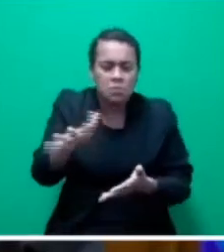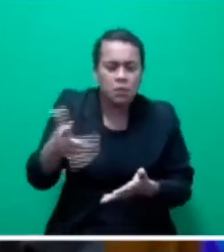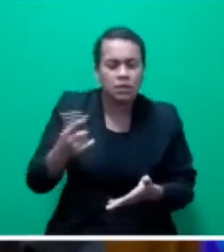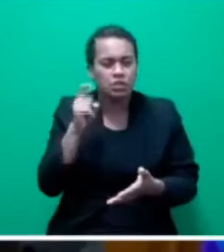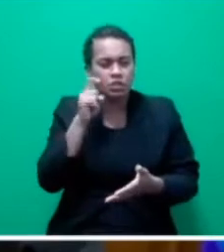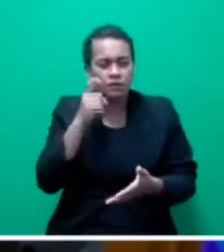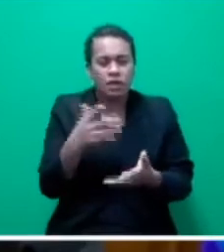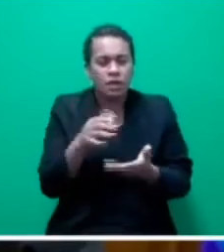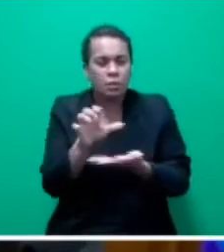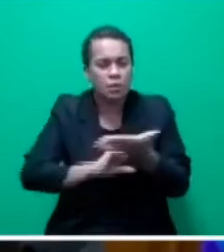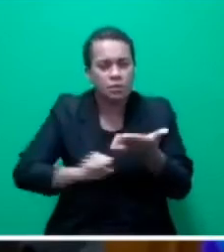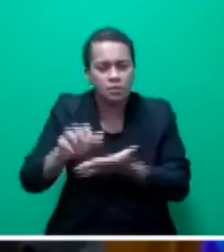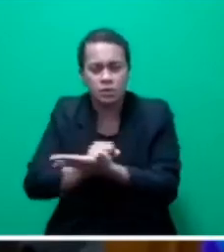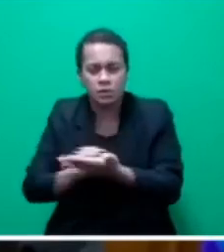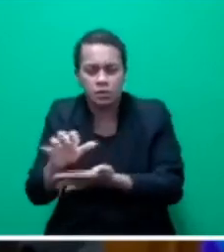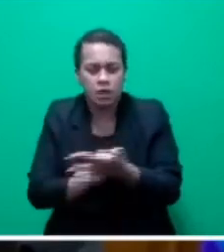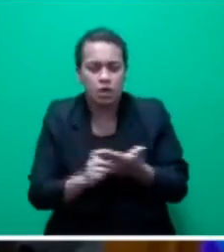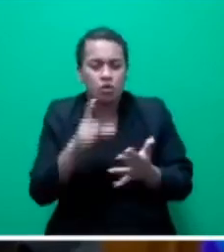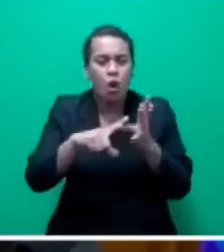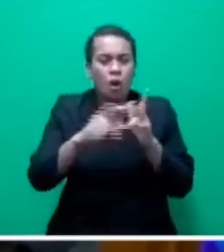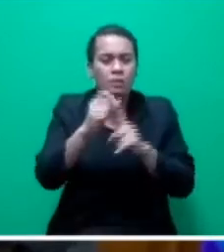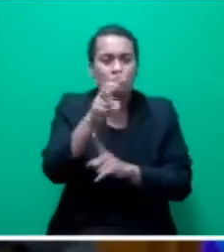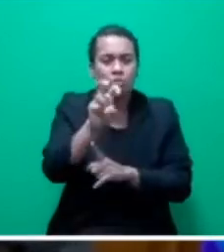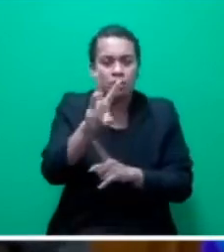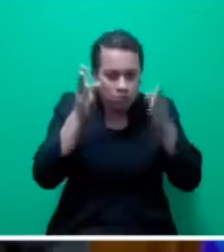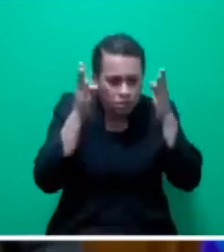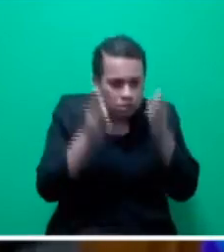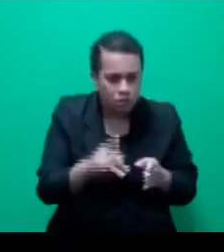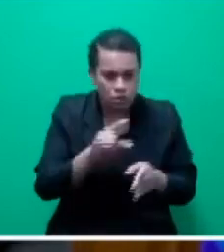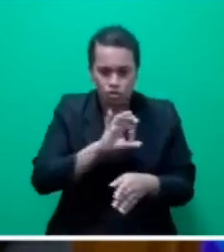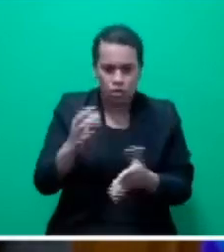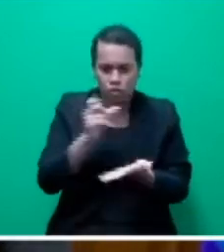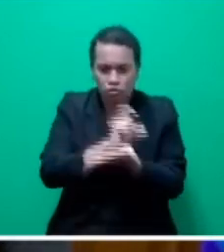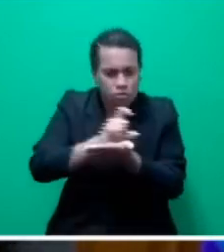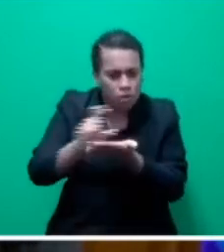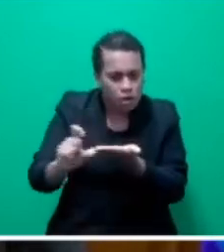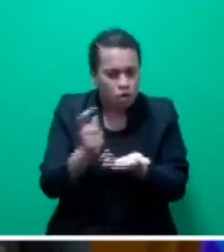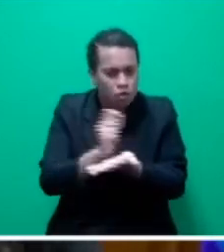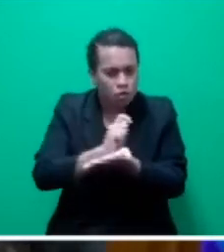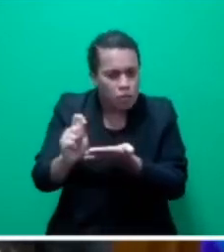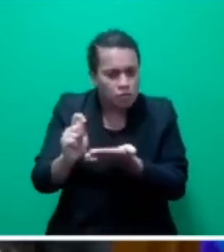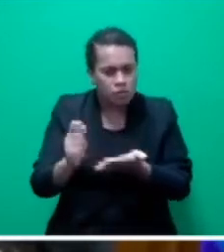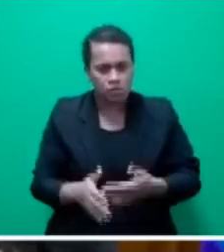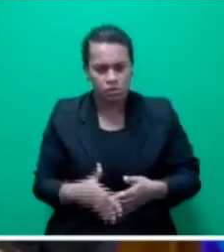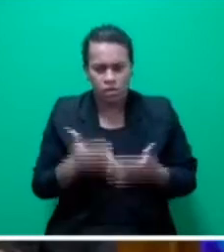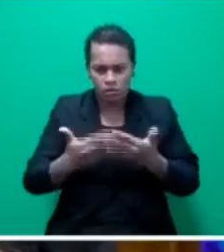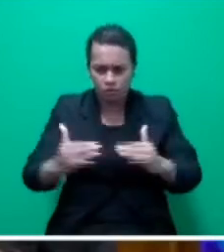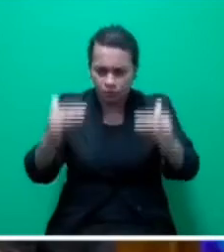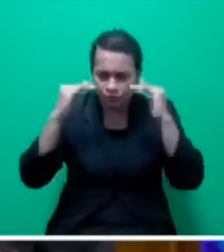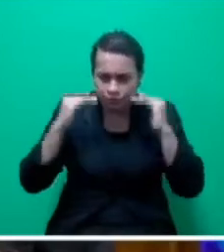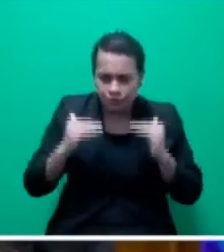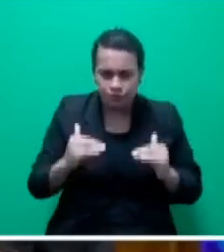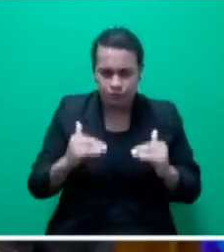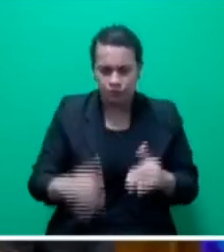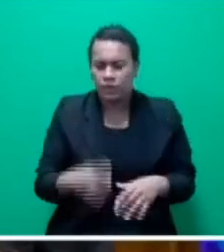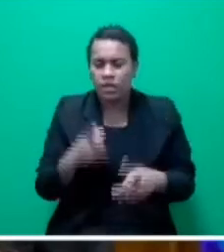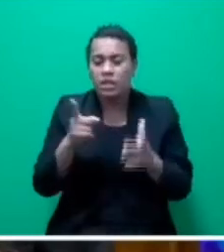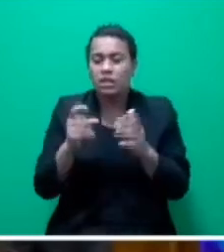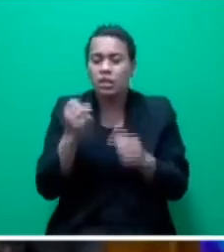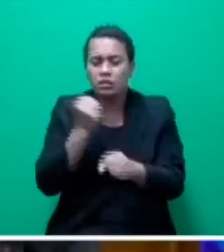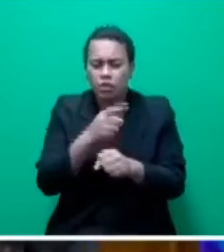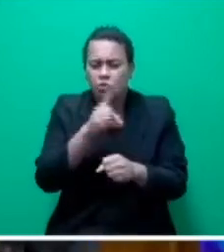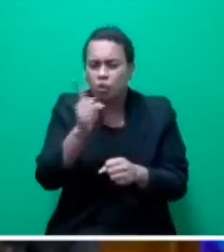it came to the COP23 presidency. And by the way, Mr. Speaker, gospelia is not only puri and goat curry, it is also